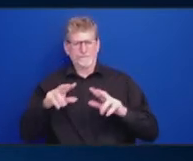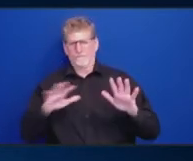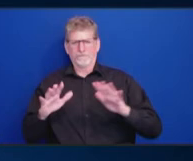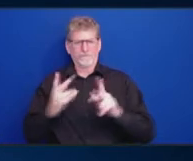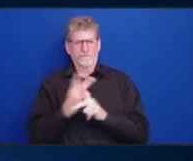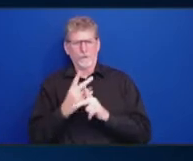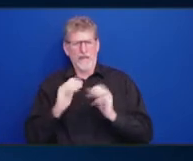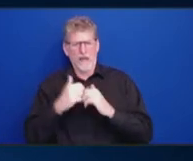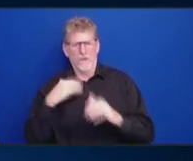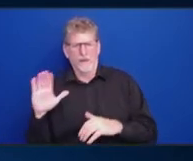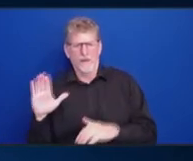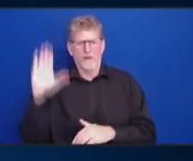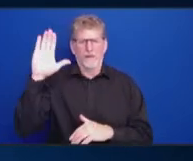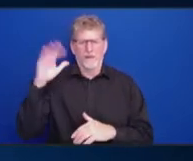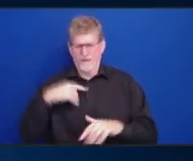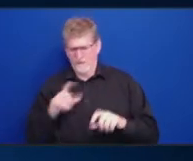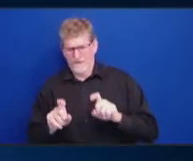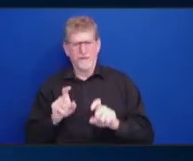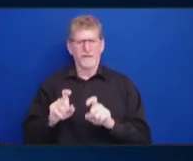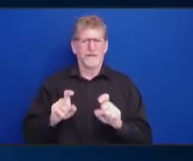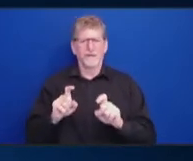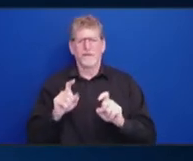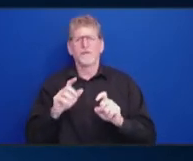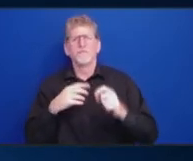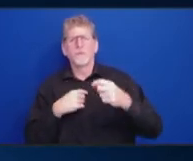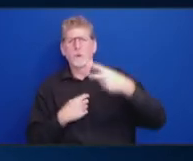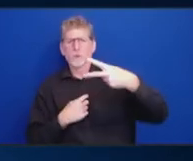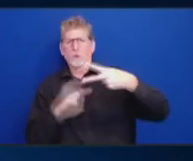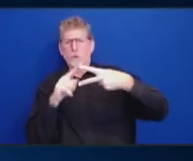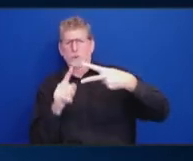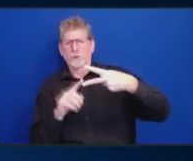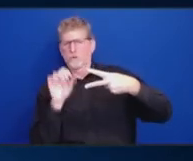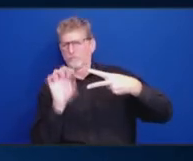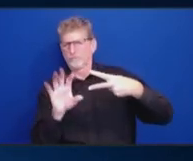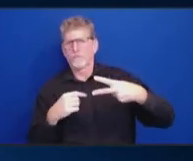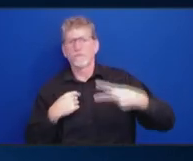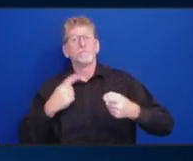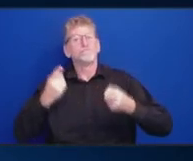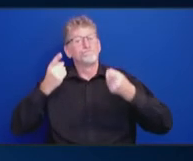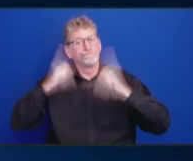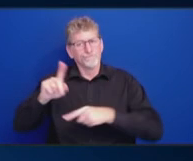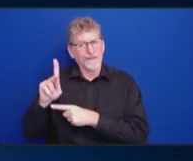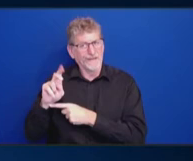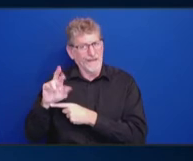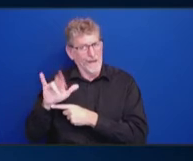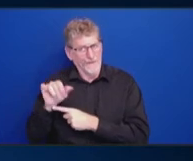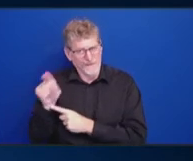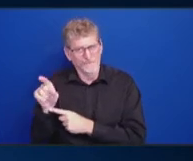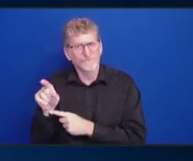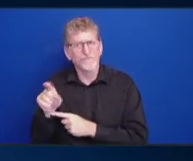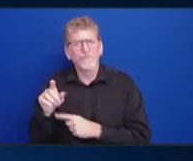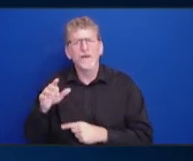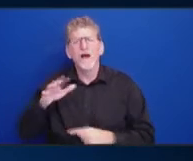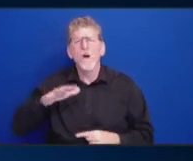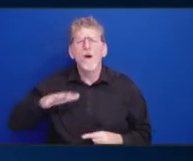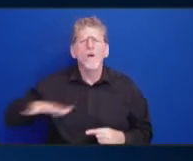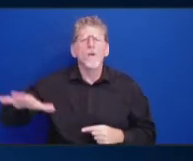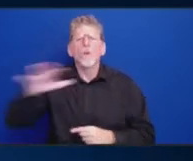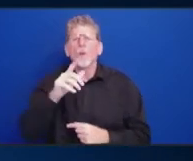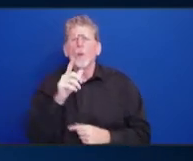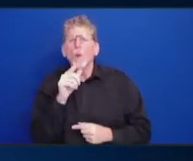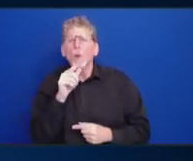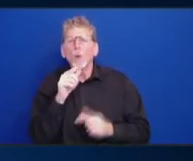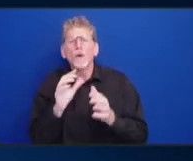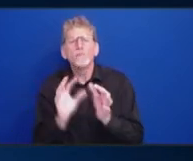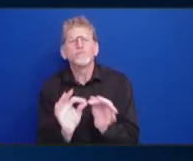things. I do agree with Kerry and others who have mentioned the Red Hill water situation.